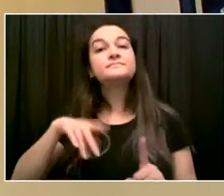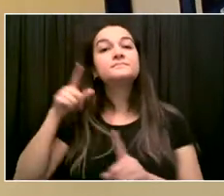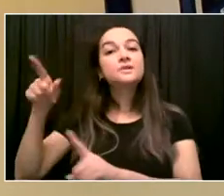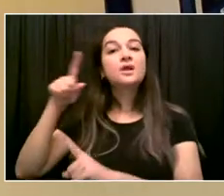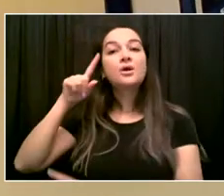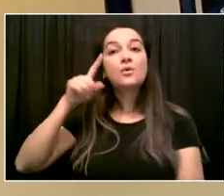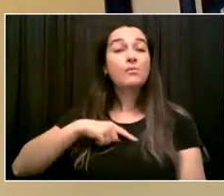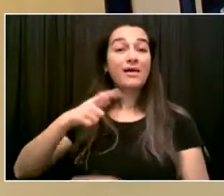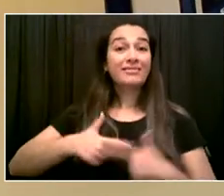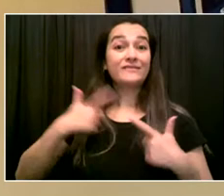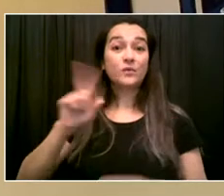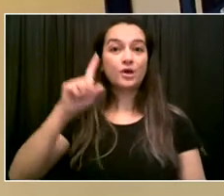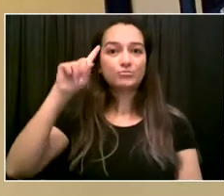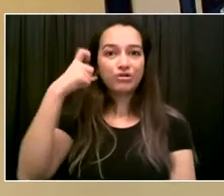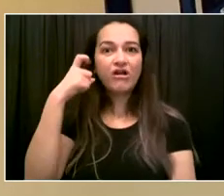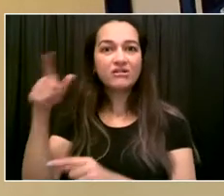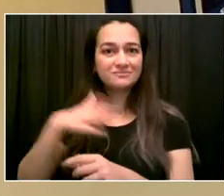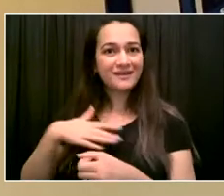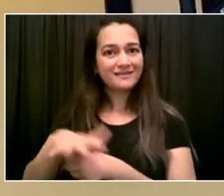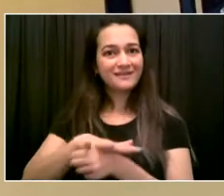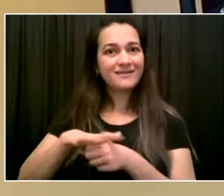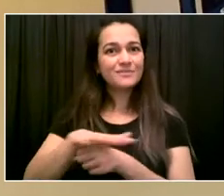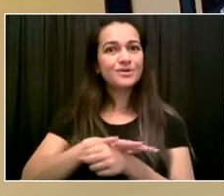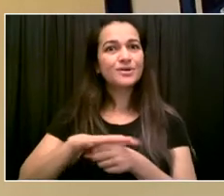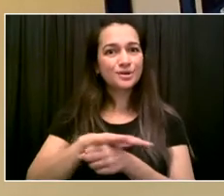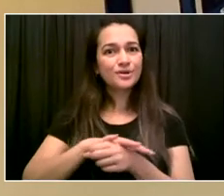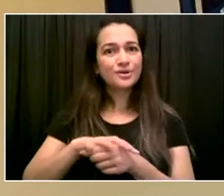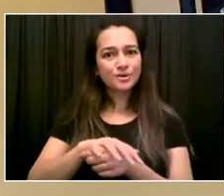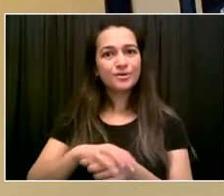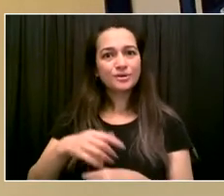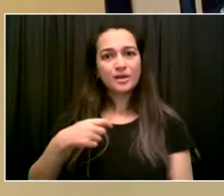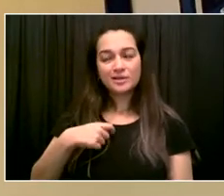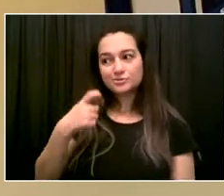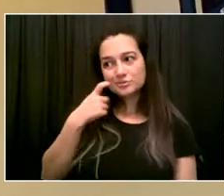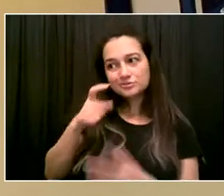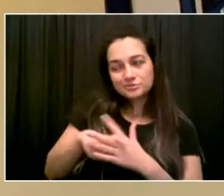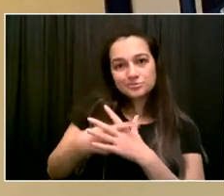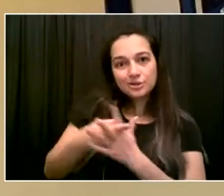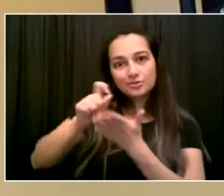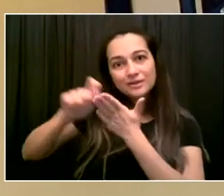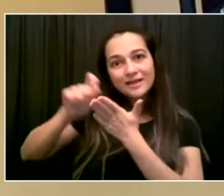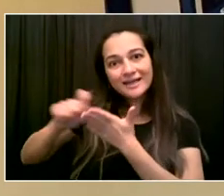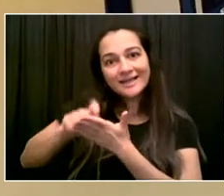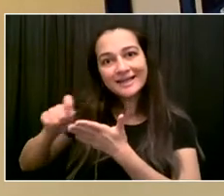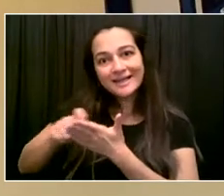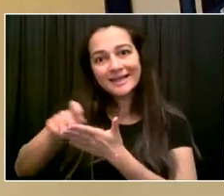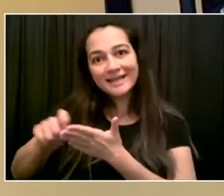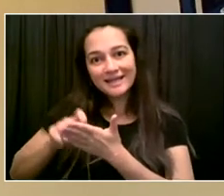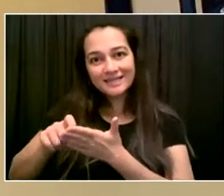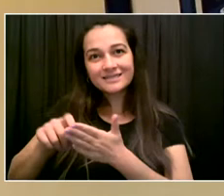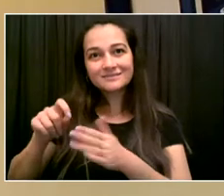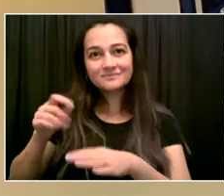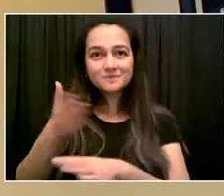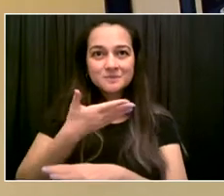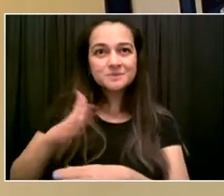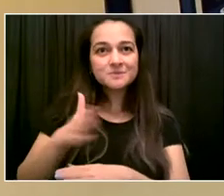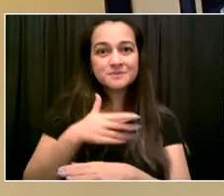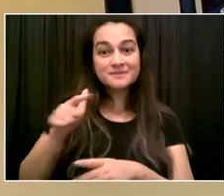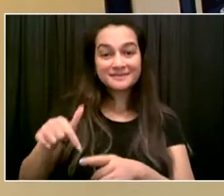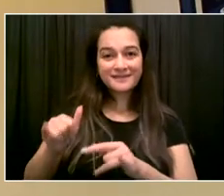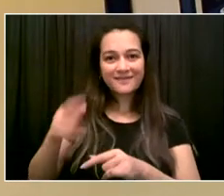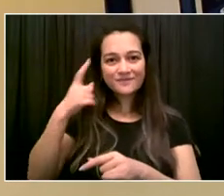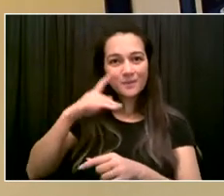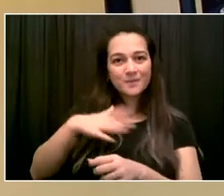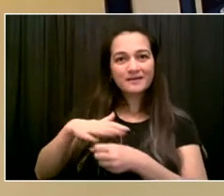called Standing by the Cross Road, which speaks about my experiences as an immigrant in Cuba—I mean, as an immigrant here and